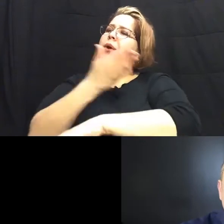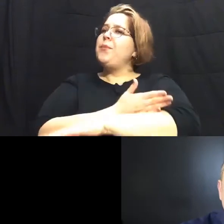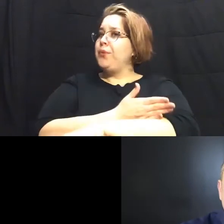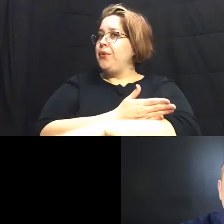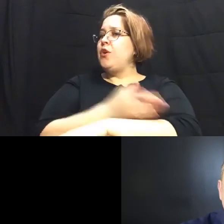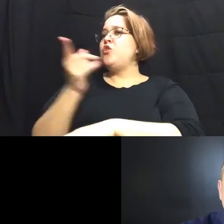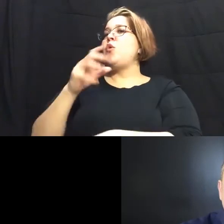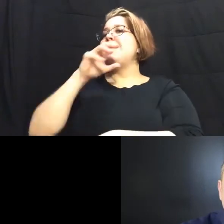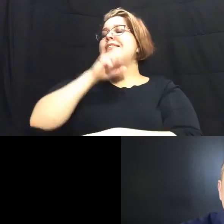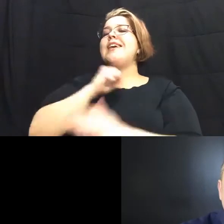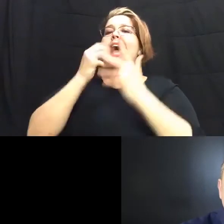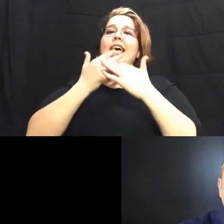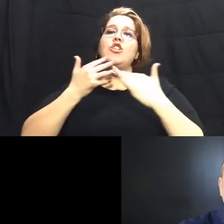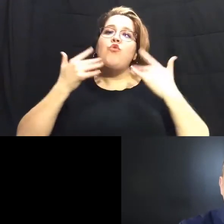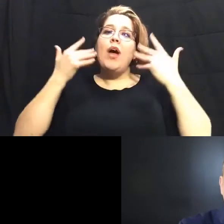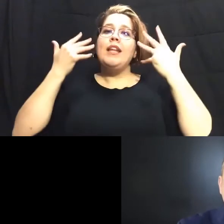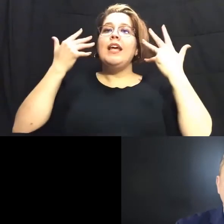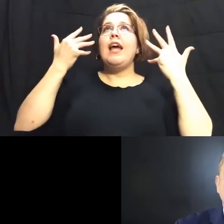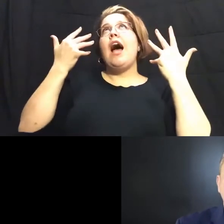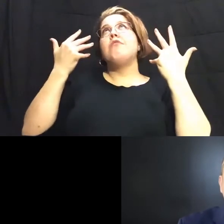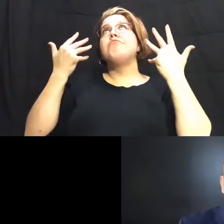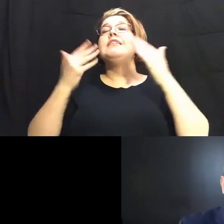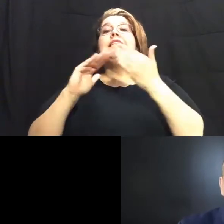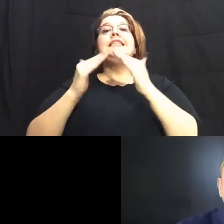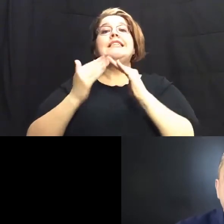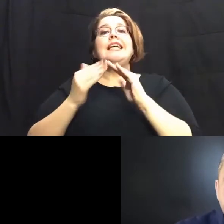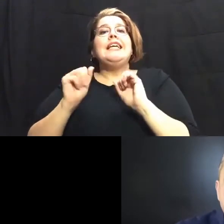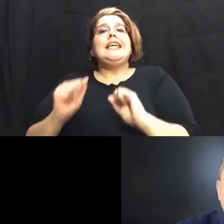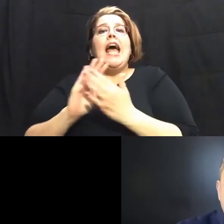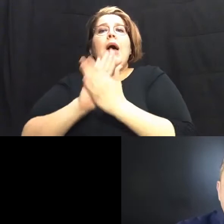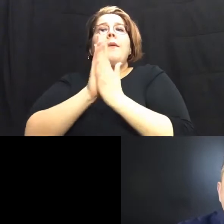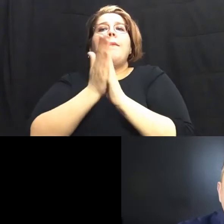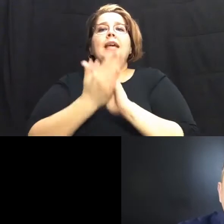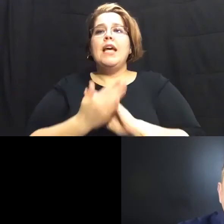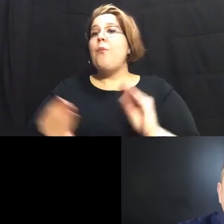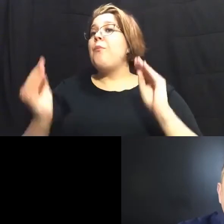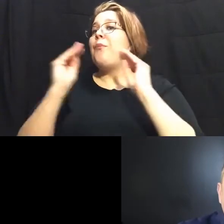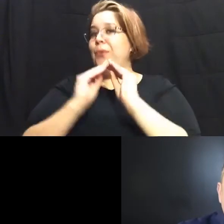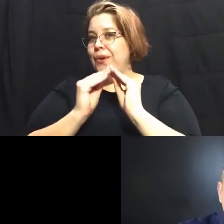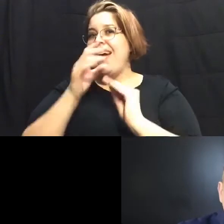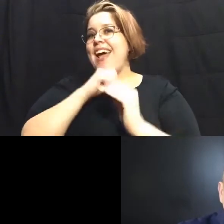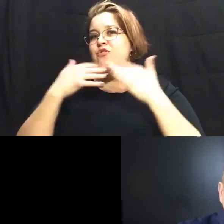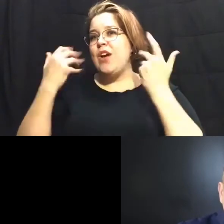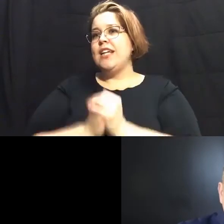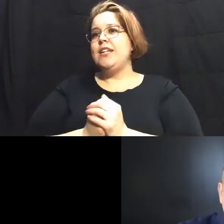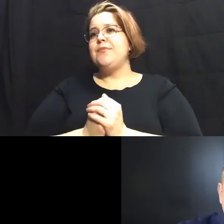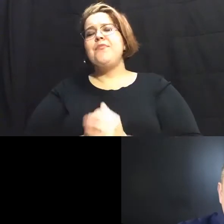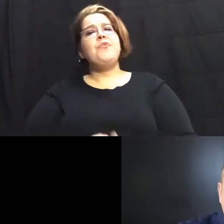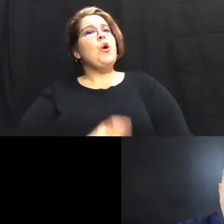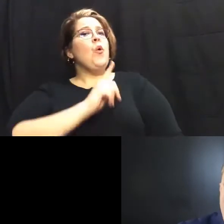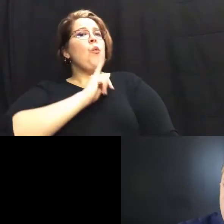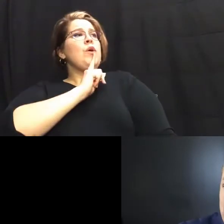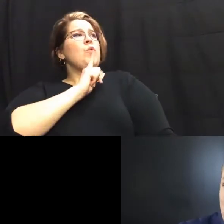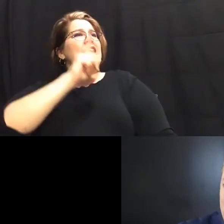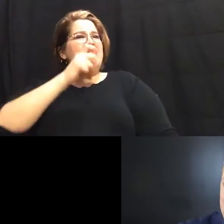age-friendly um uh city can become even more age-friendly we we really have to take a